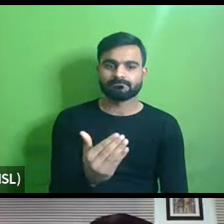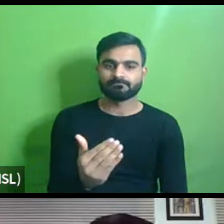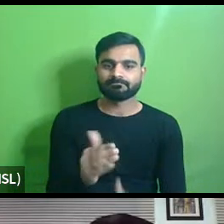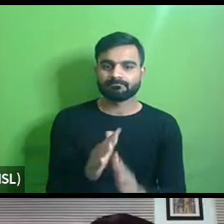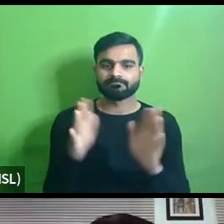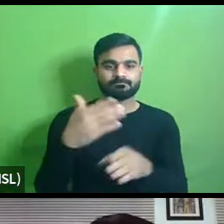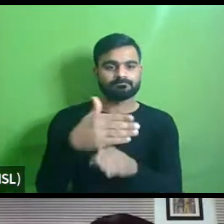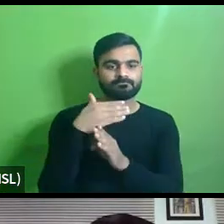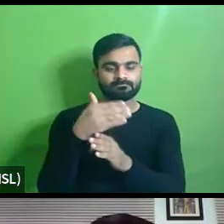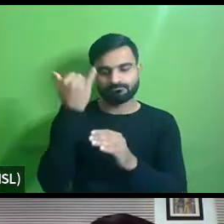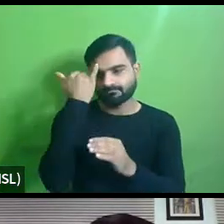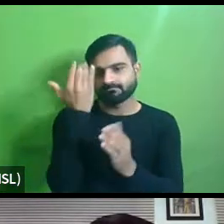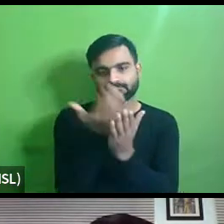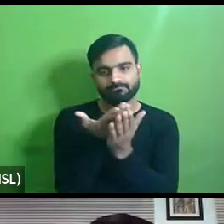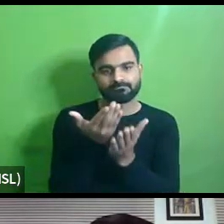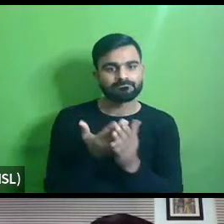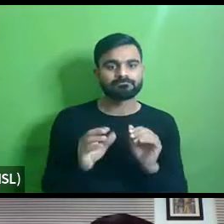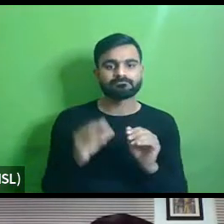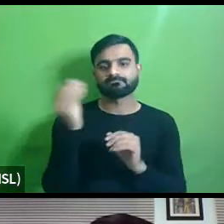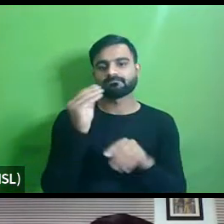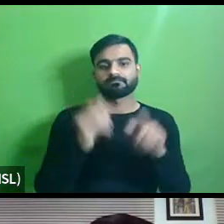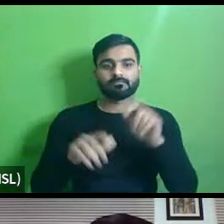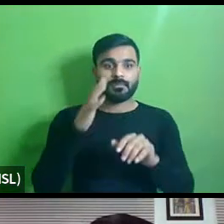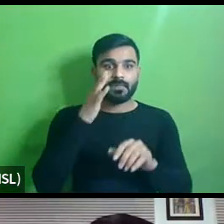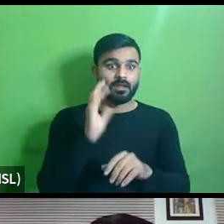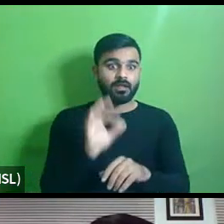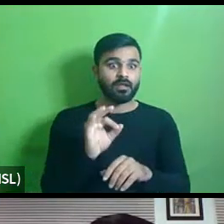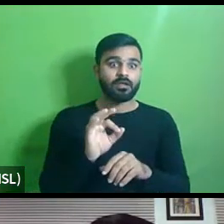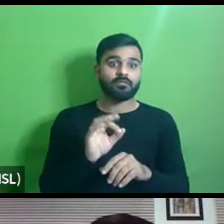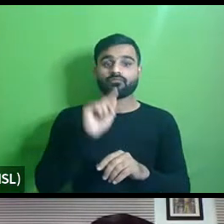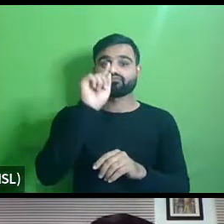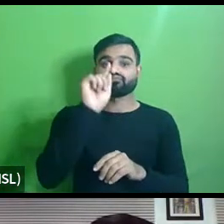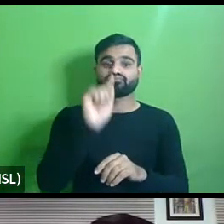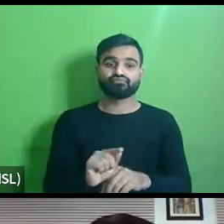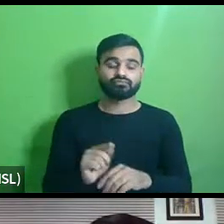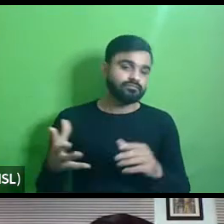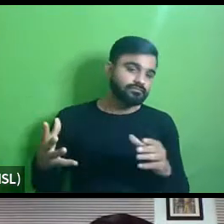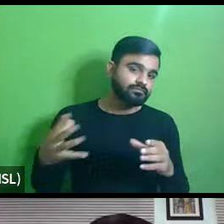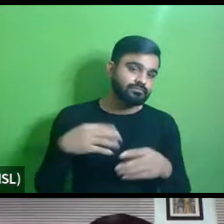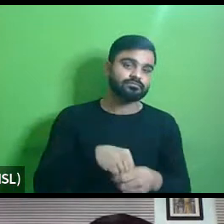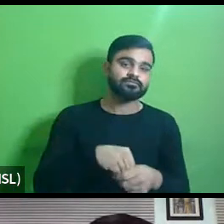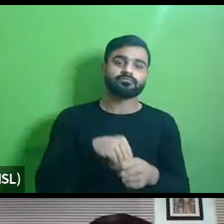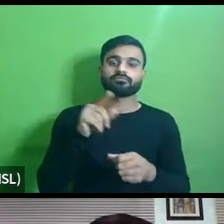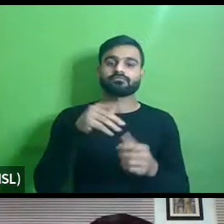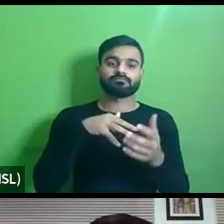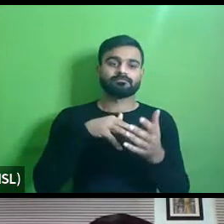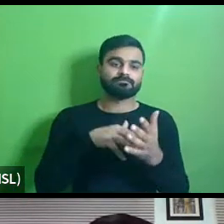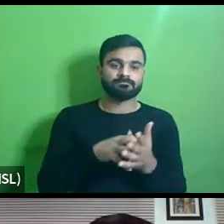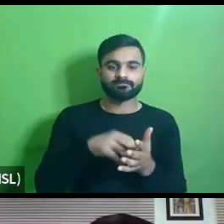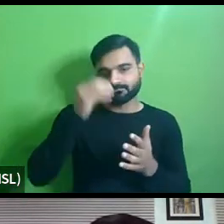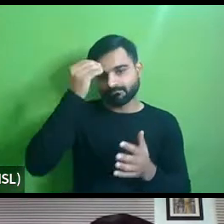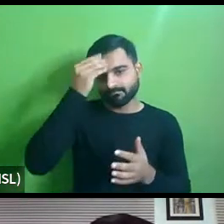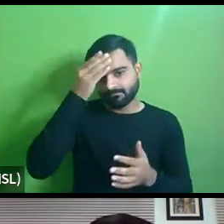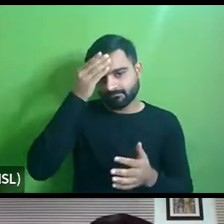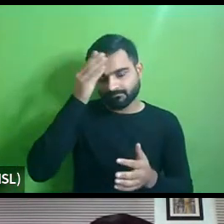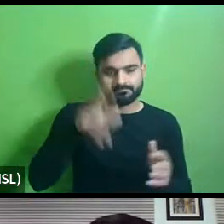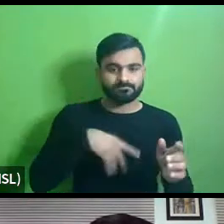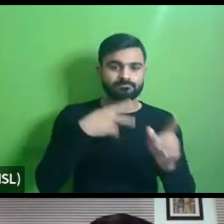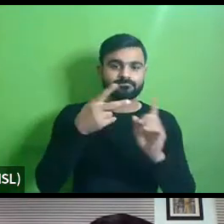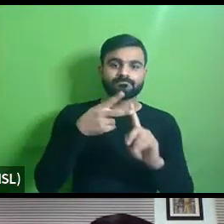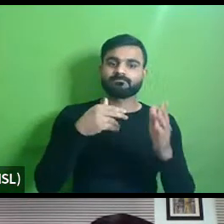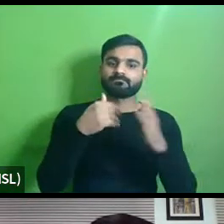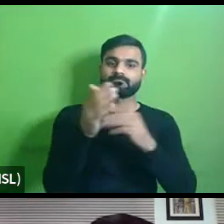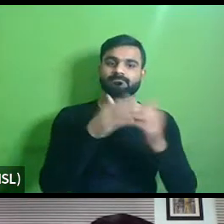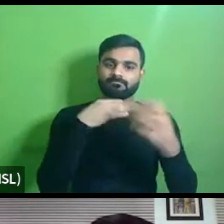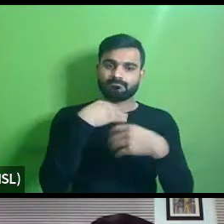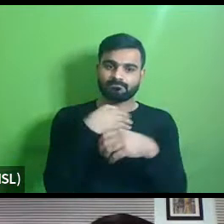sharing your thoughts i think some of the very important issues that came across one is the lack of awareness lack of capacity